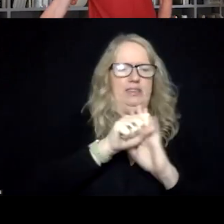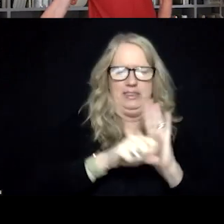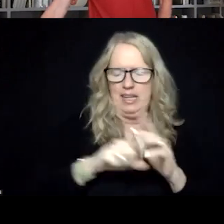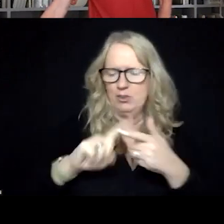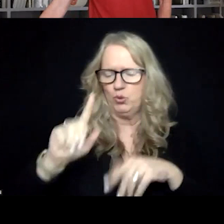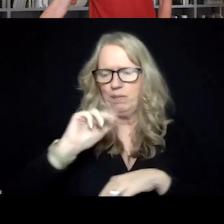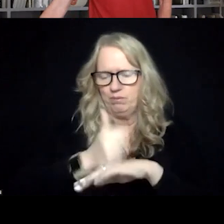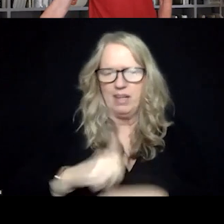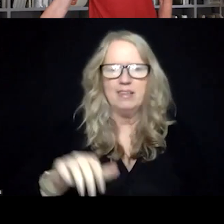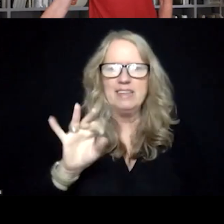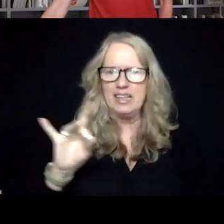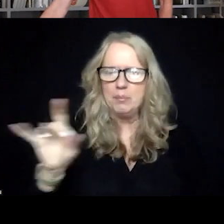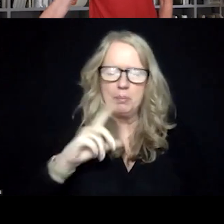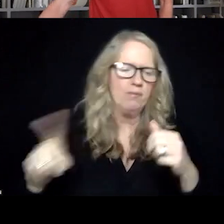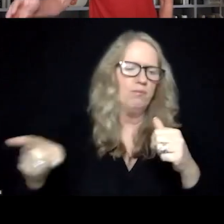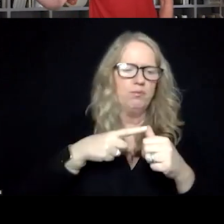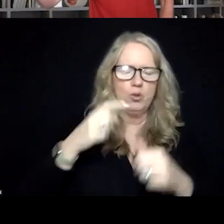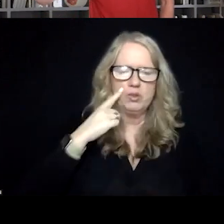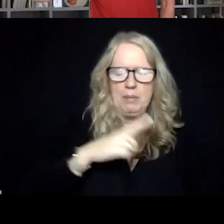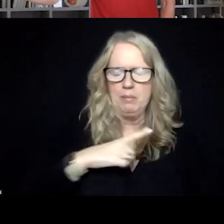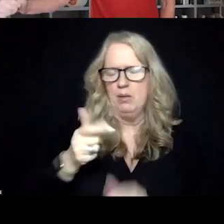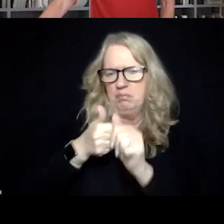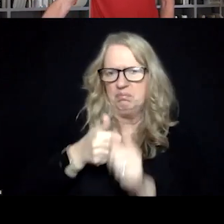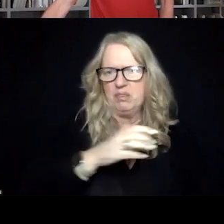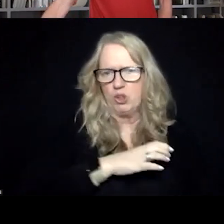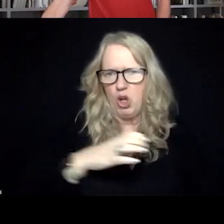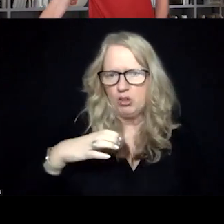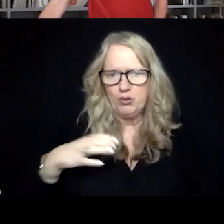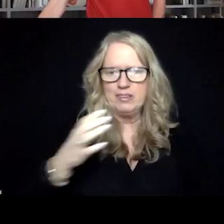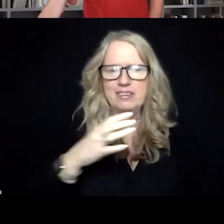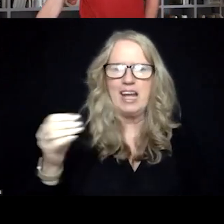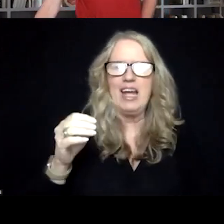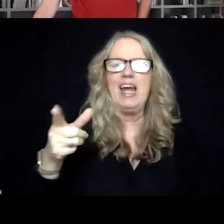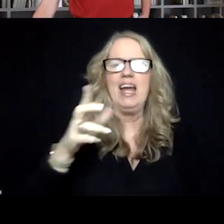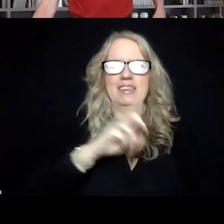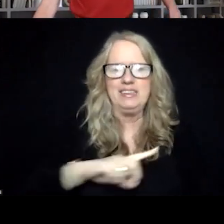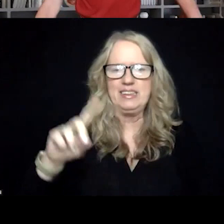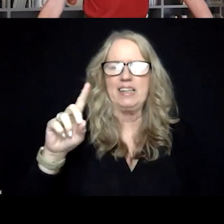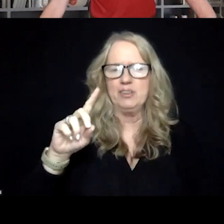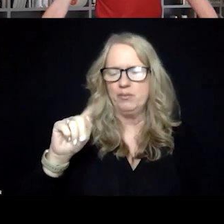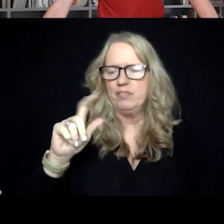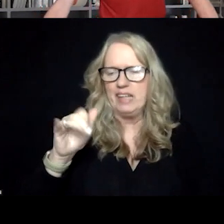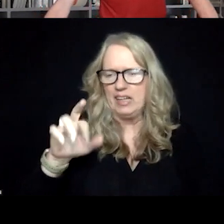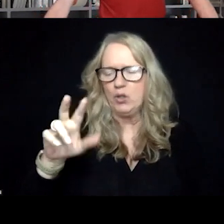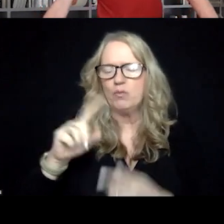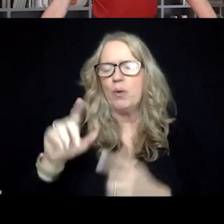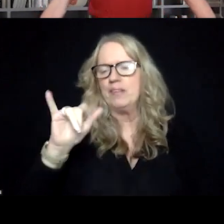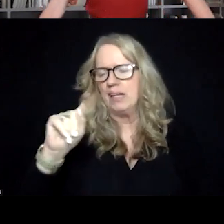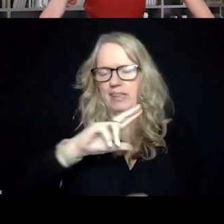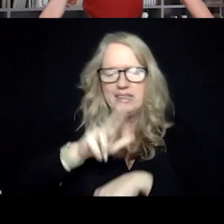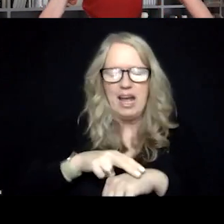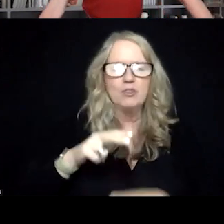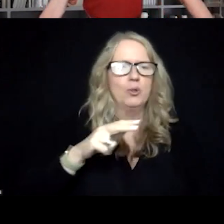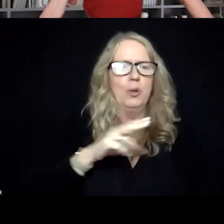through legislation, according to Congress, and Detective Taylor with the CIT International Board and having led